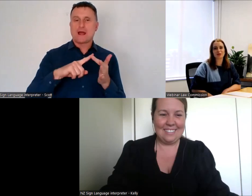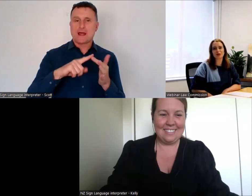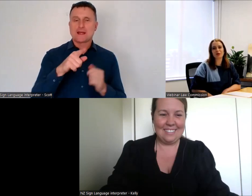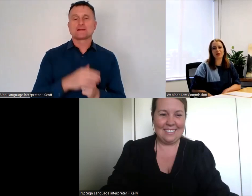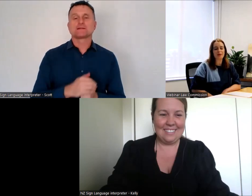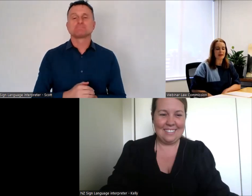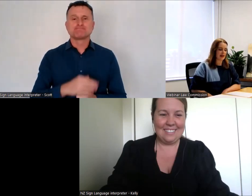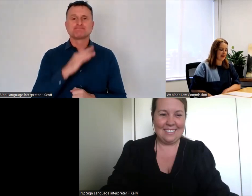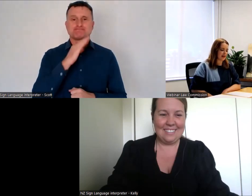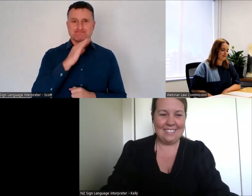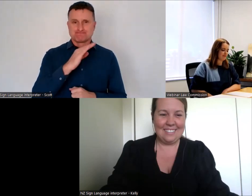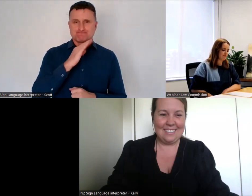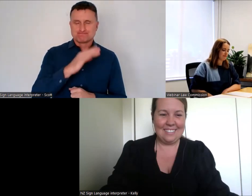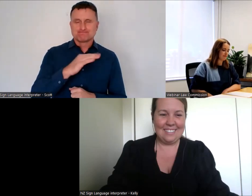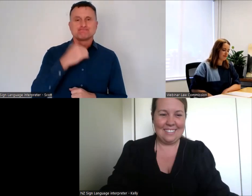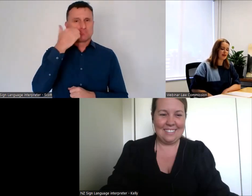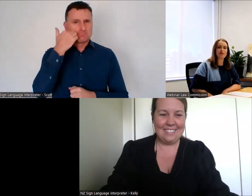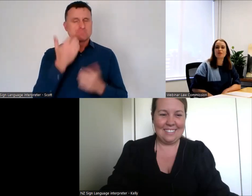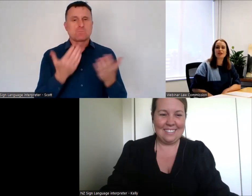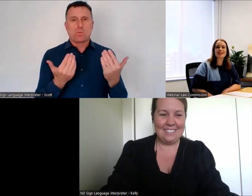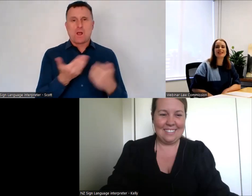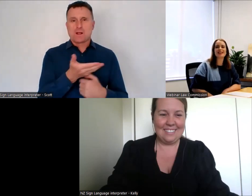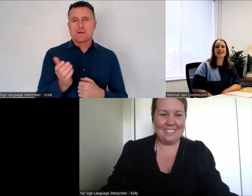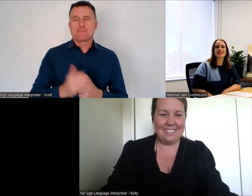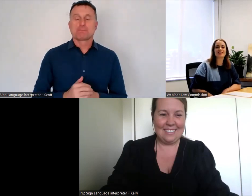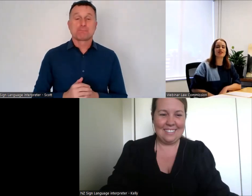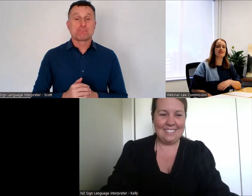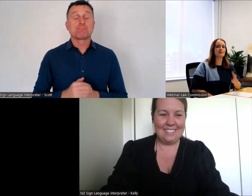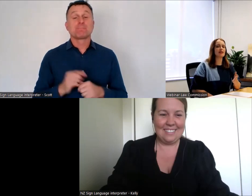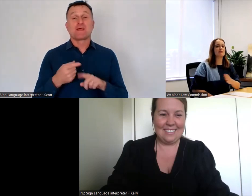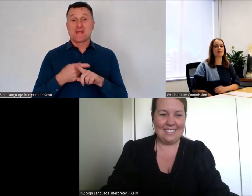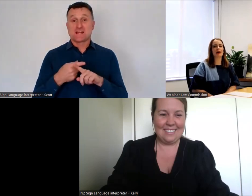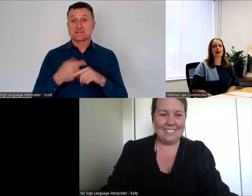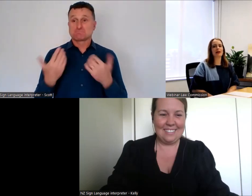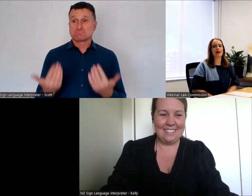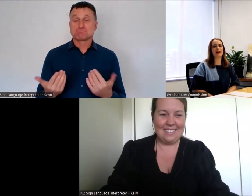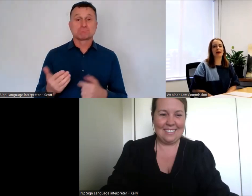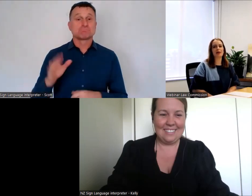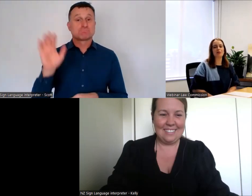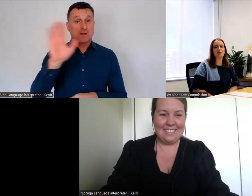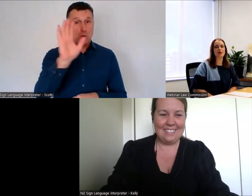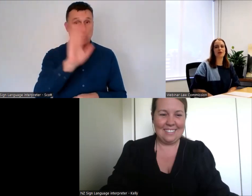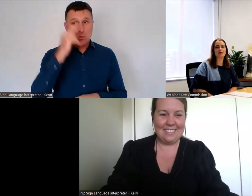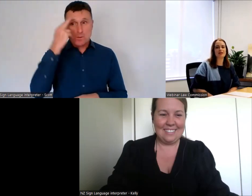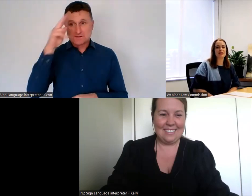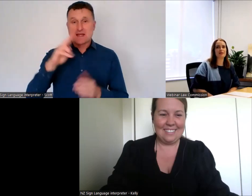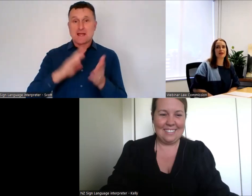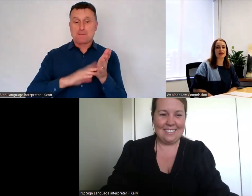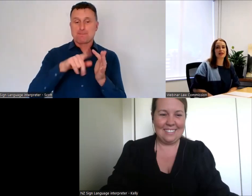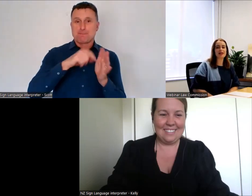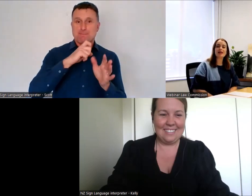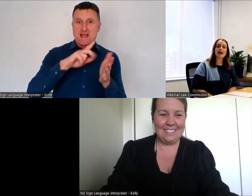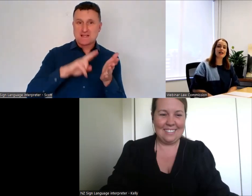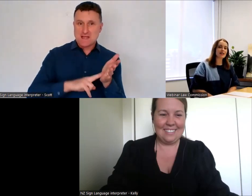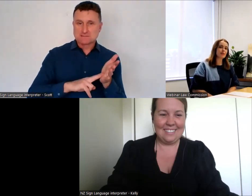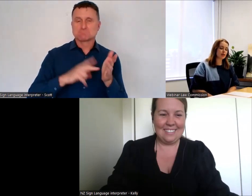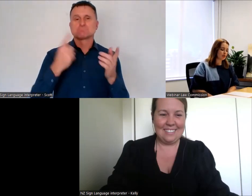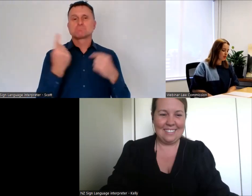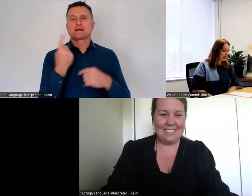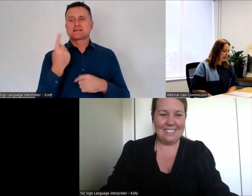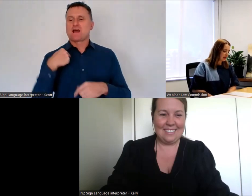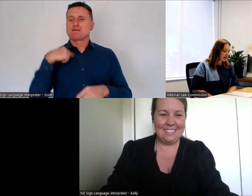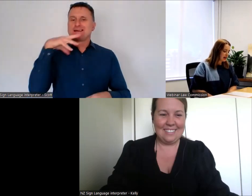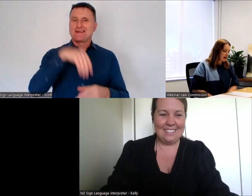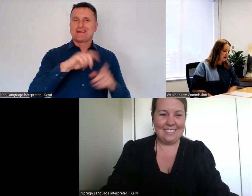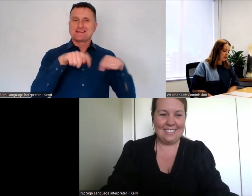Megan Ray, koe ingoa. Hello everybody, as Jeff said my name is Megan and I'm a member of the team here at the